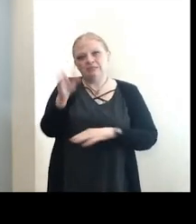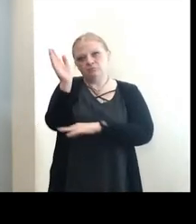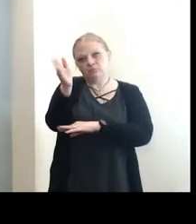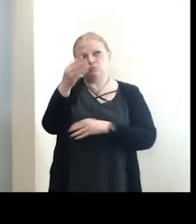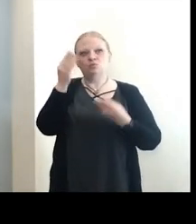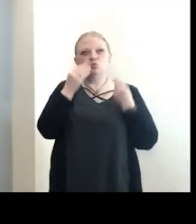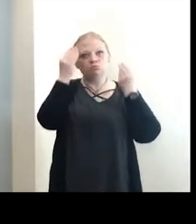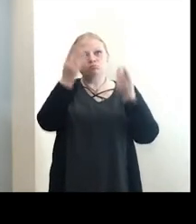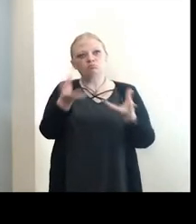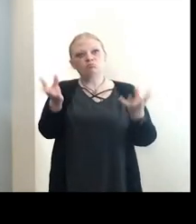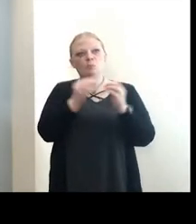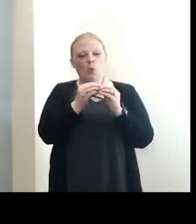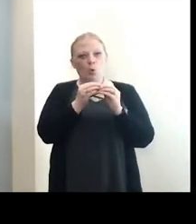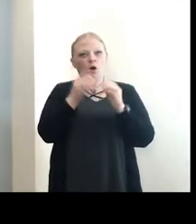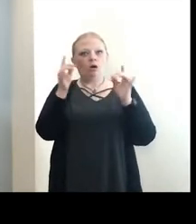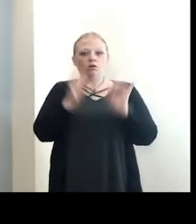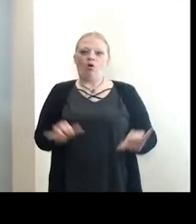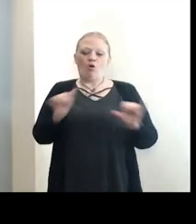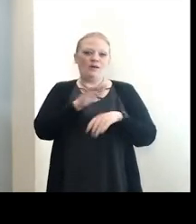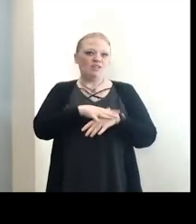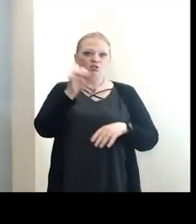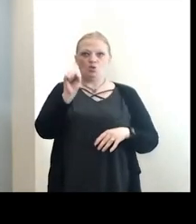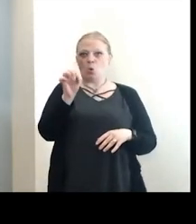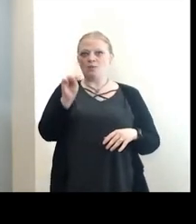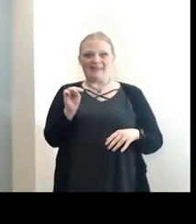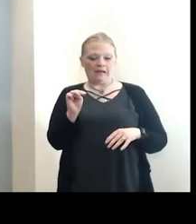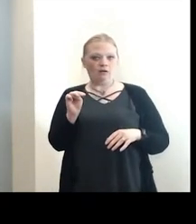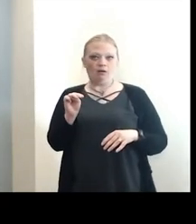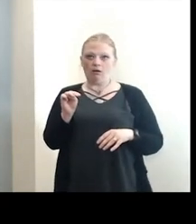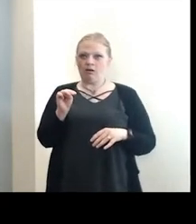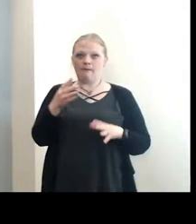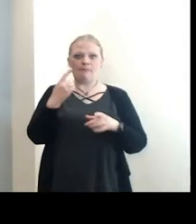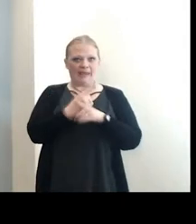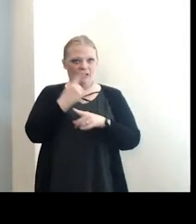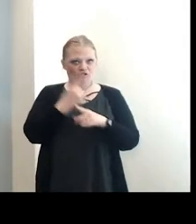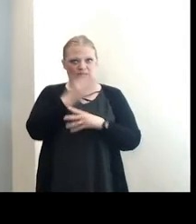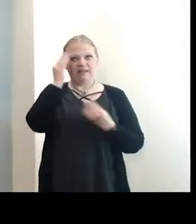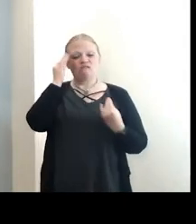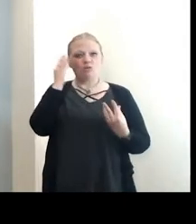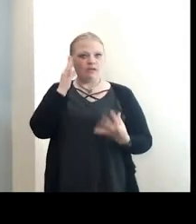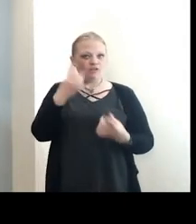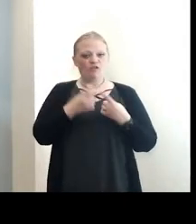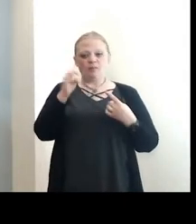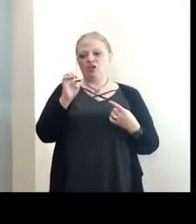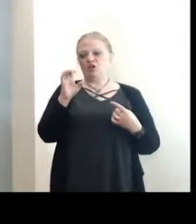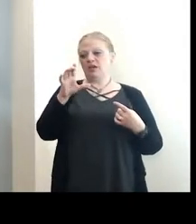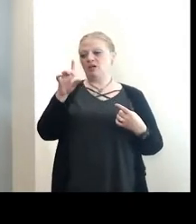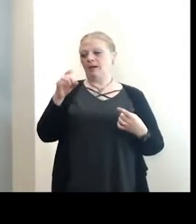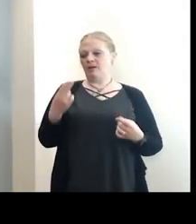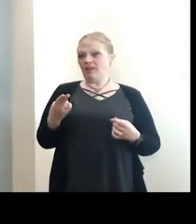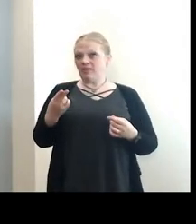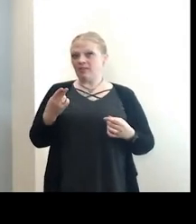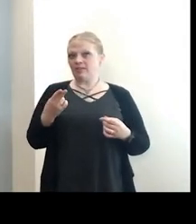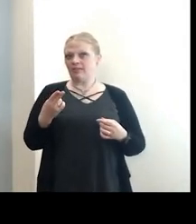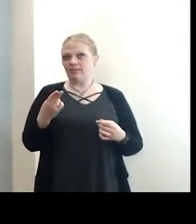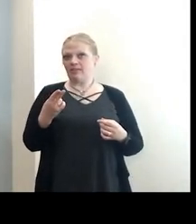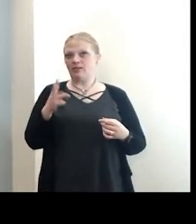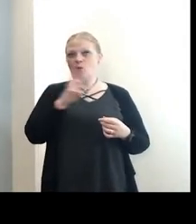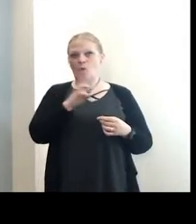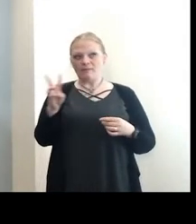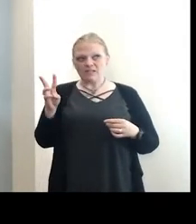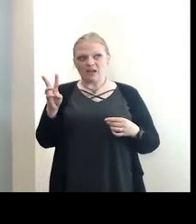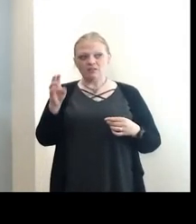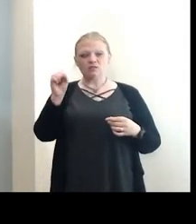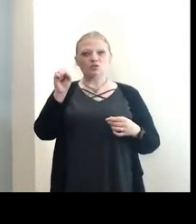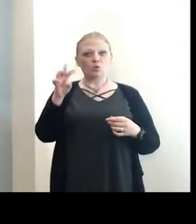provide additional information as always on our social media sites. You can get accurate information from the Erie County Department of Health on the website,